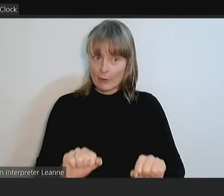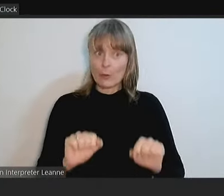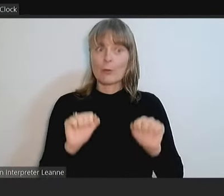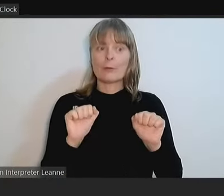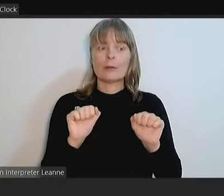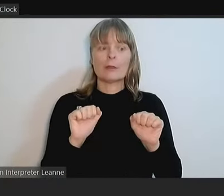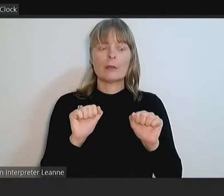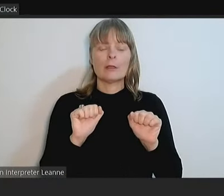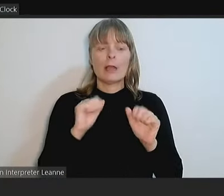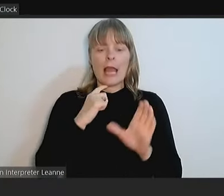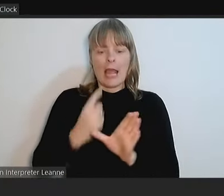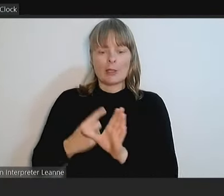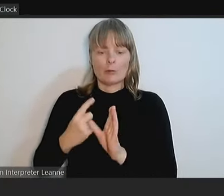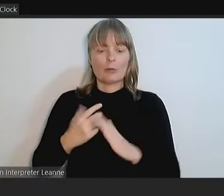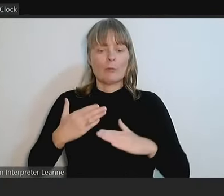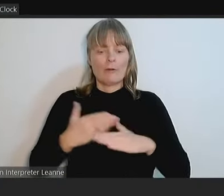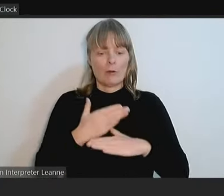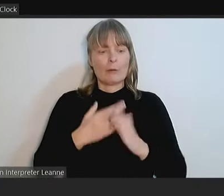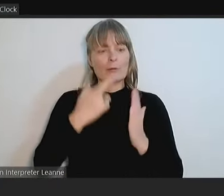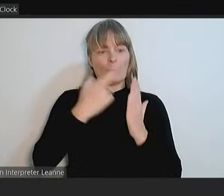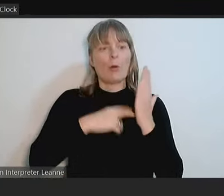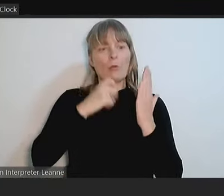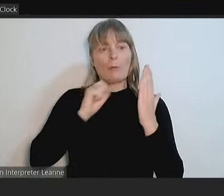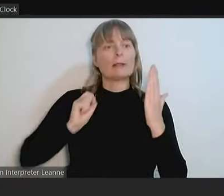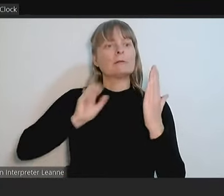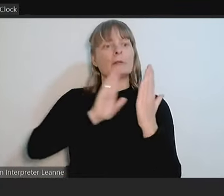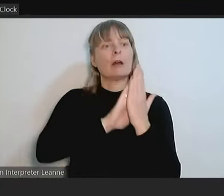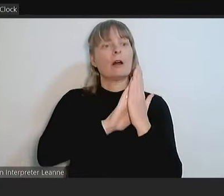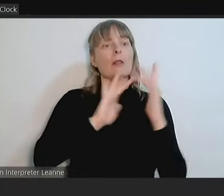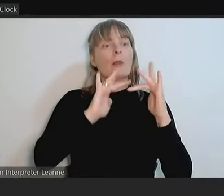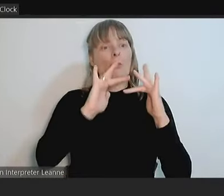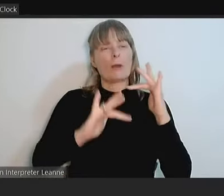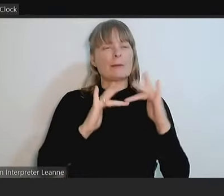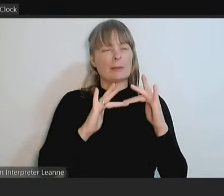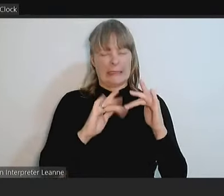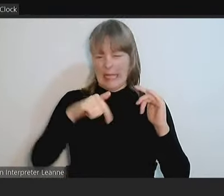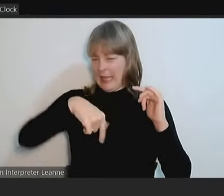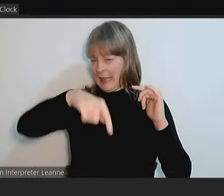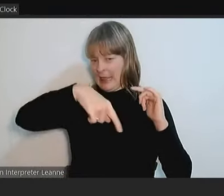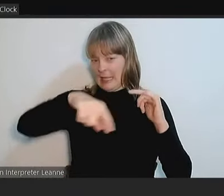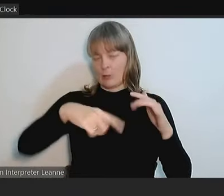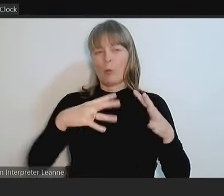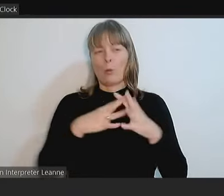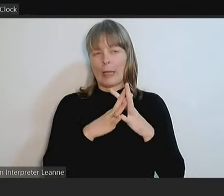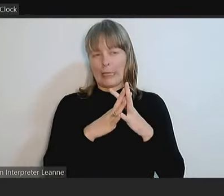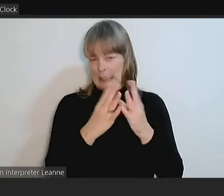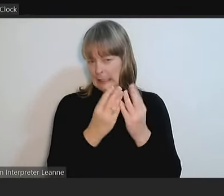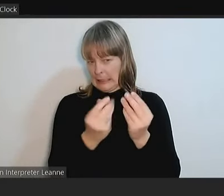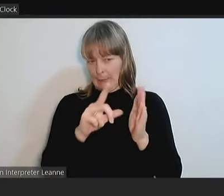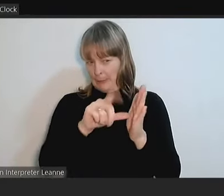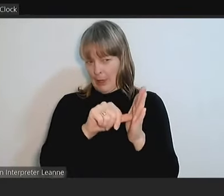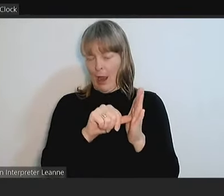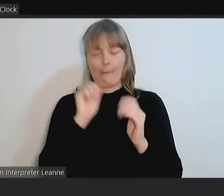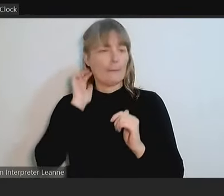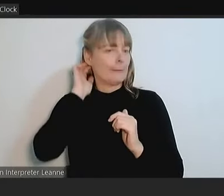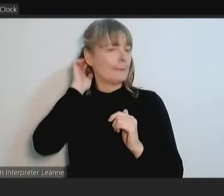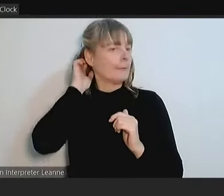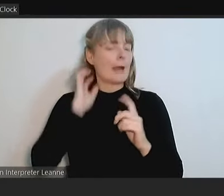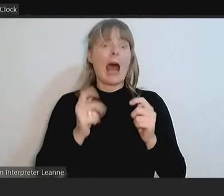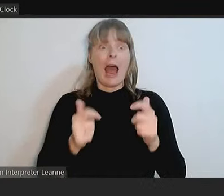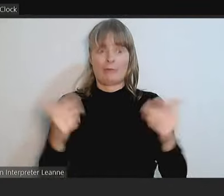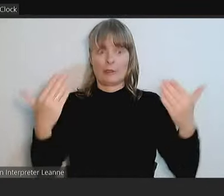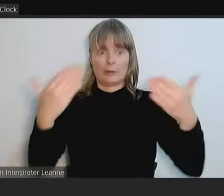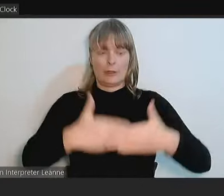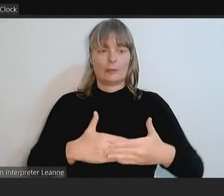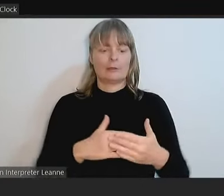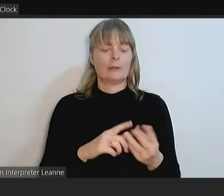performance report, will be published on our website sometime this week, after Council's noted that tonight. I would also like to confirm